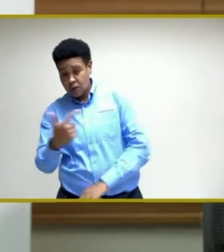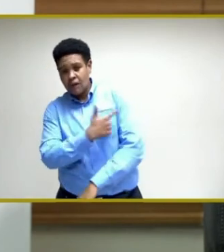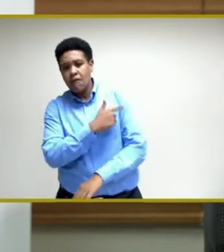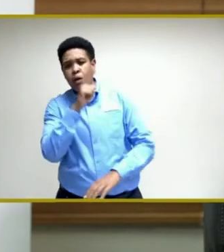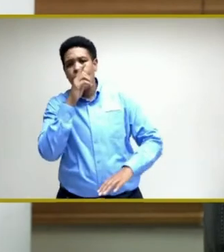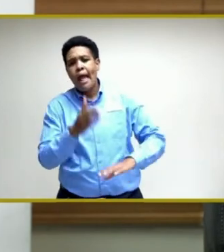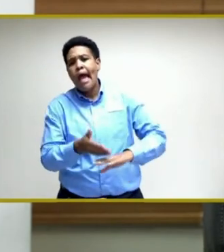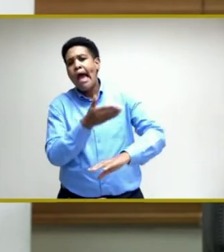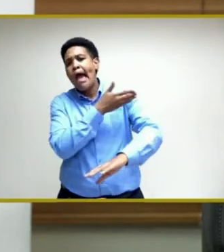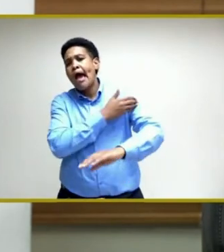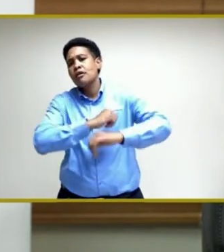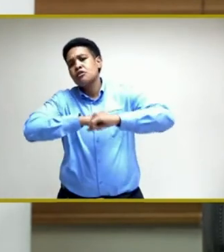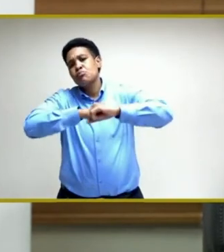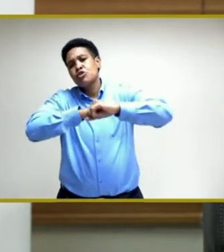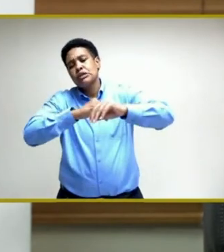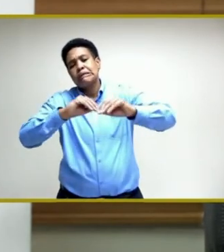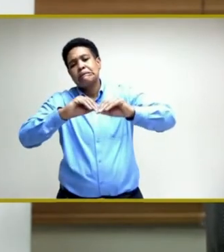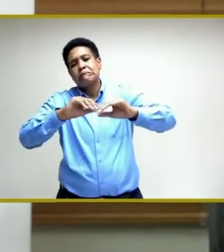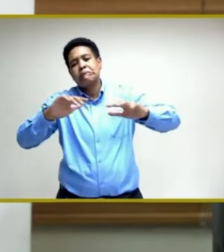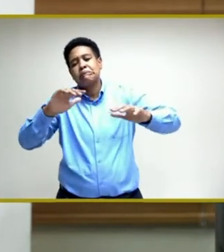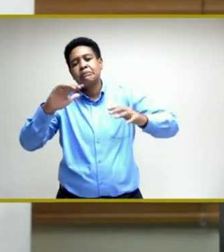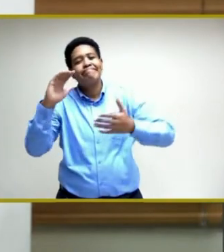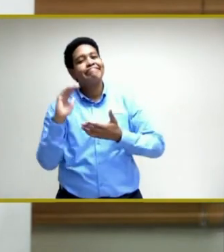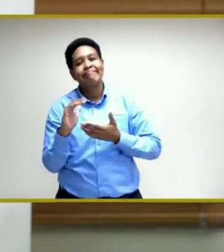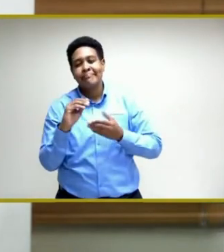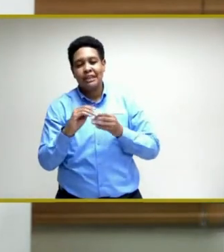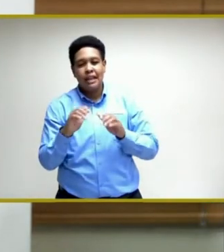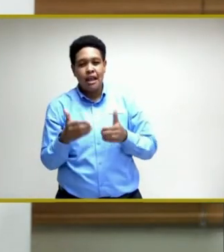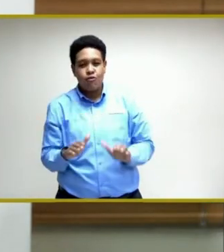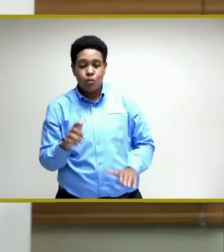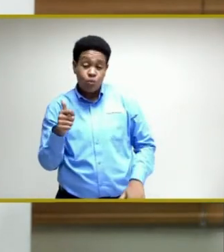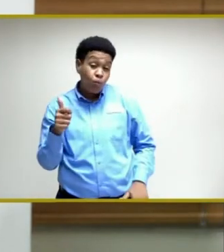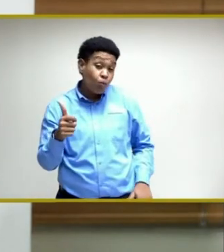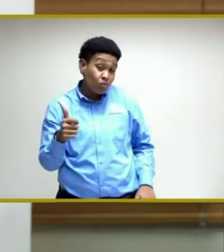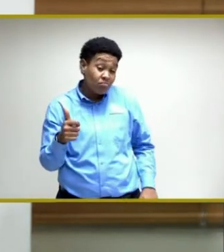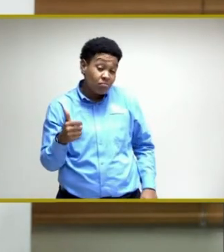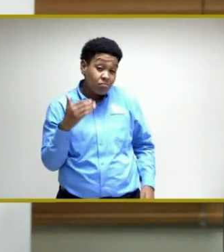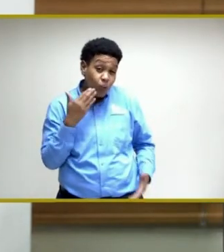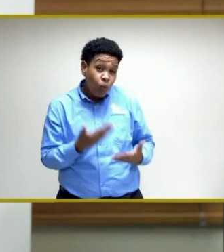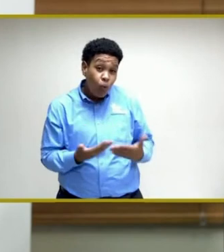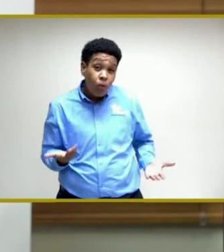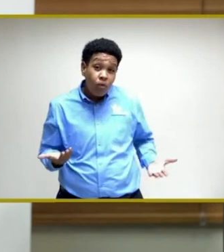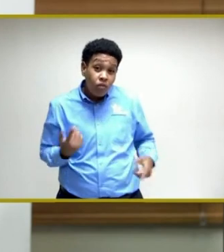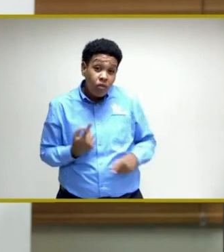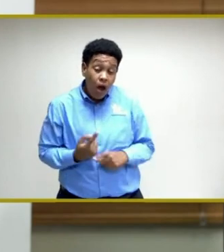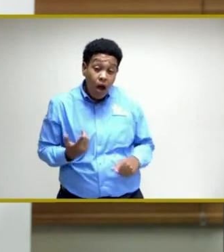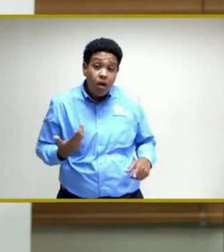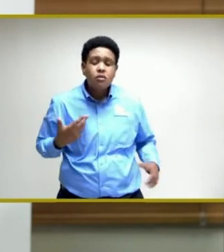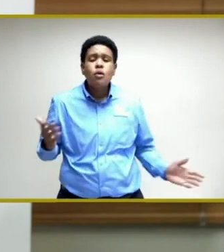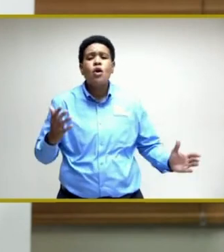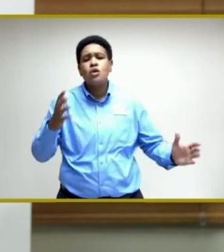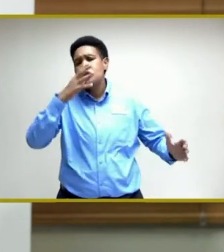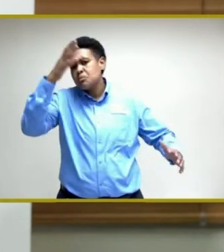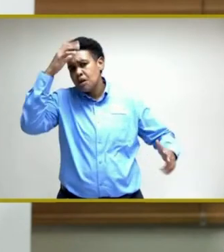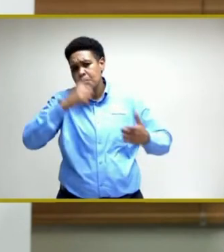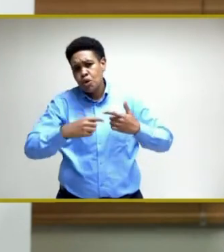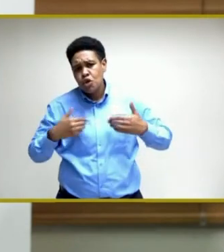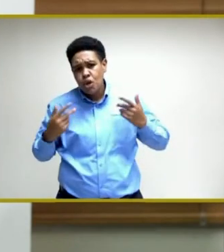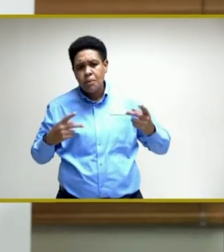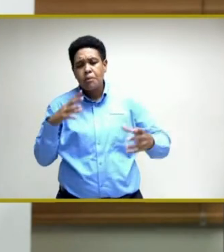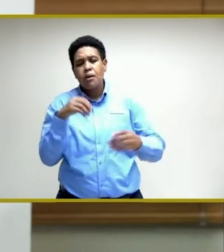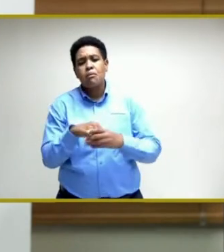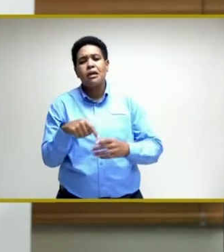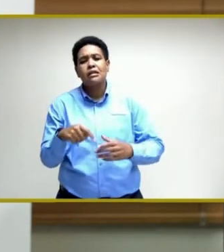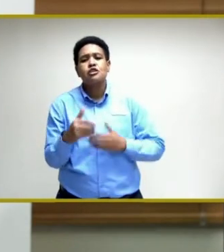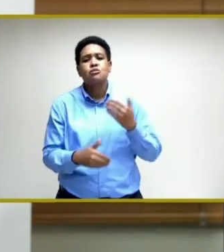significantly protection in the classroom. And that's a good thing. And so, we encourage our parents and our young people to be a part